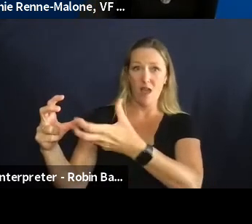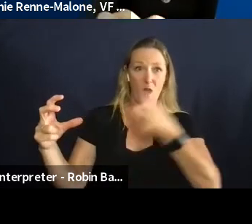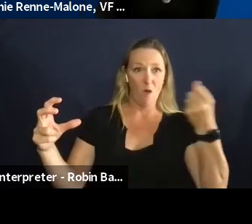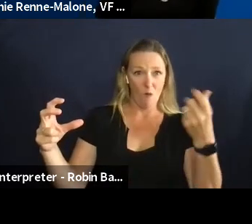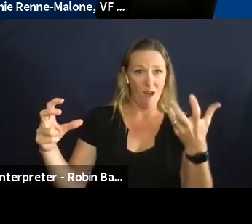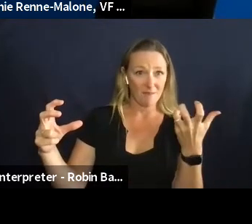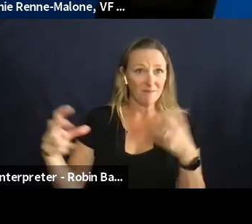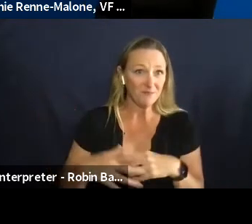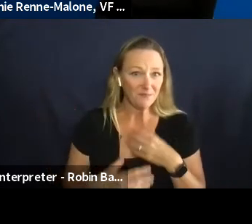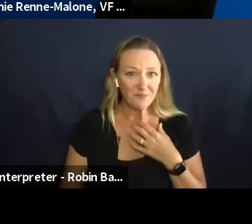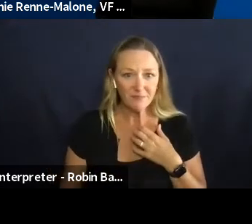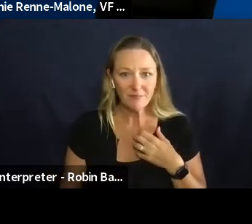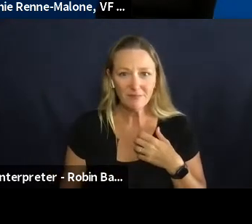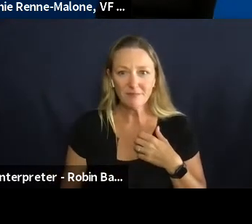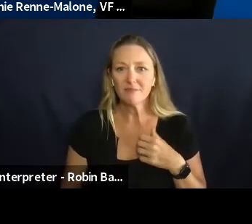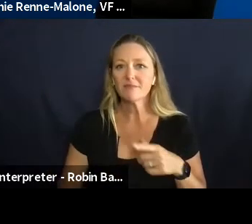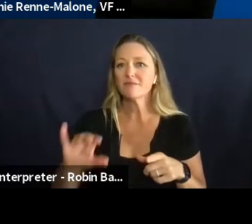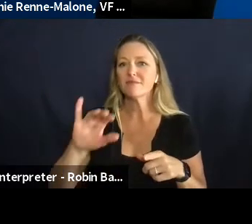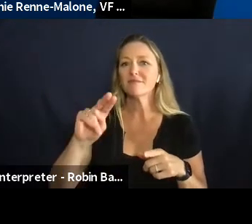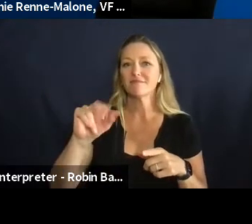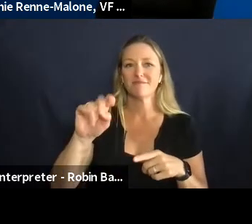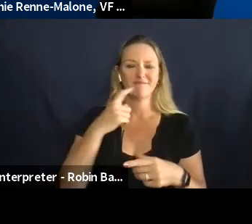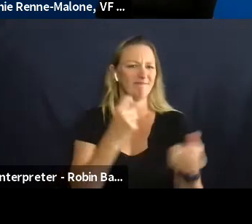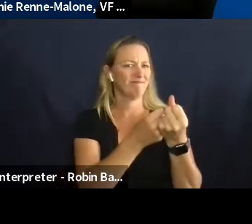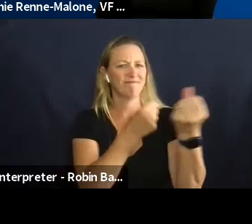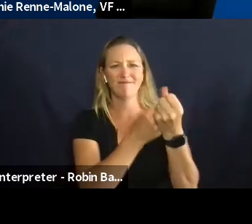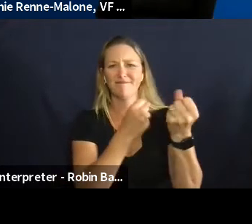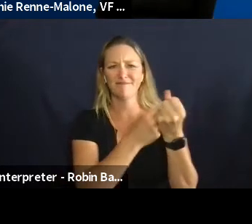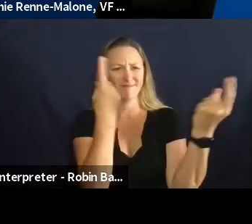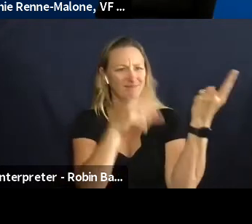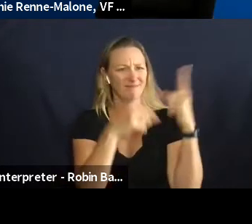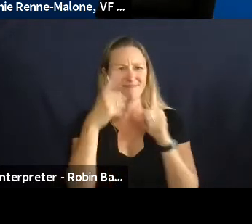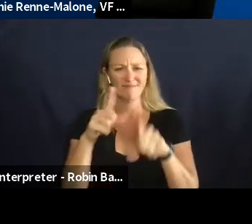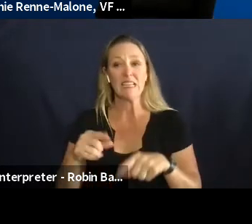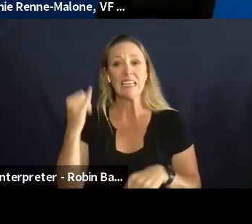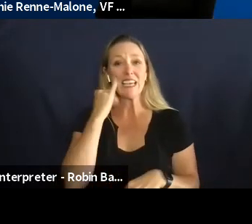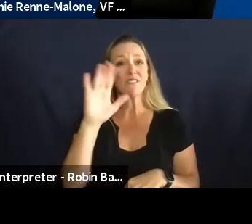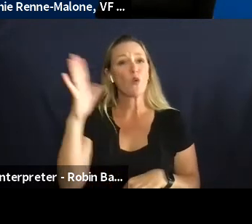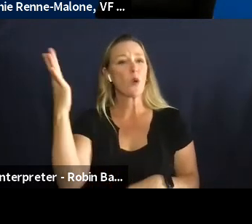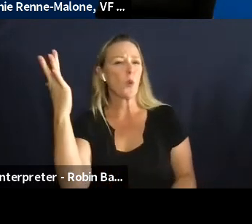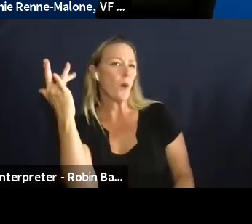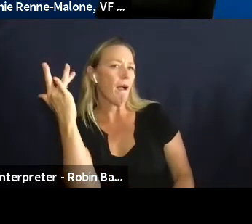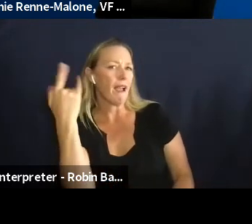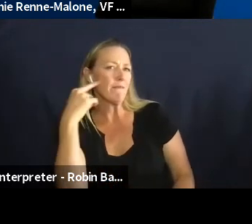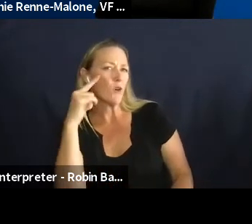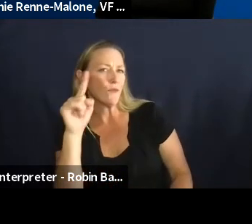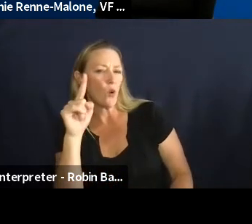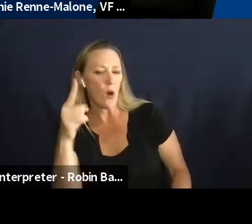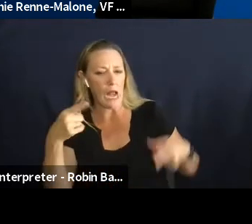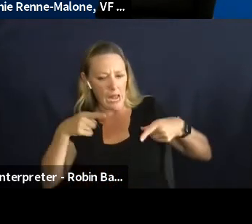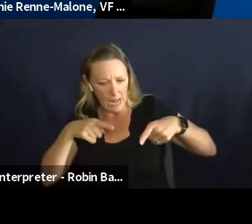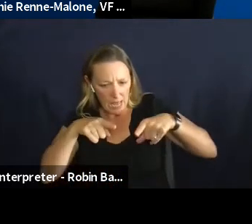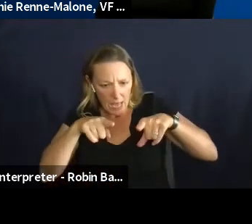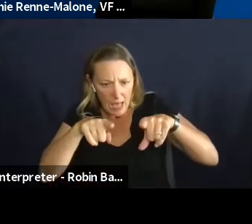yeah i was just going to co-sign what everybody was saying um when your why is aligned um the dollars will eventually